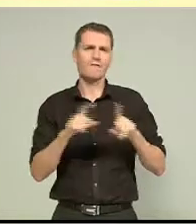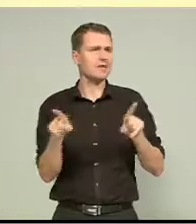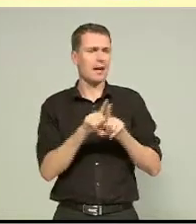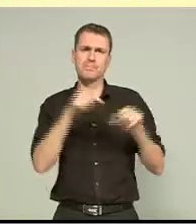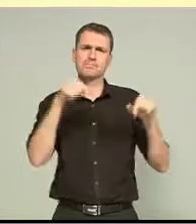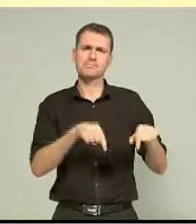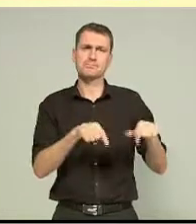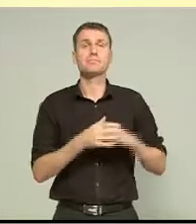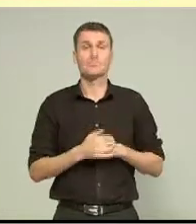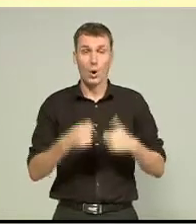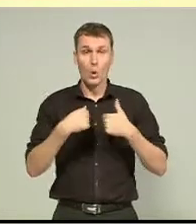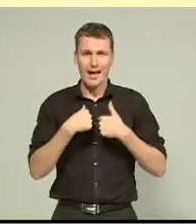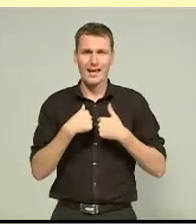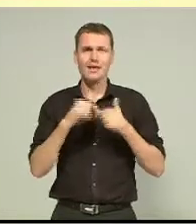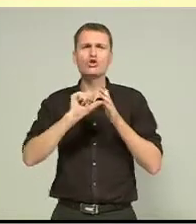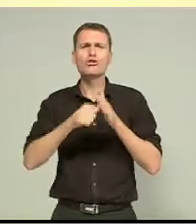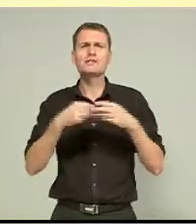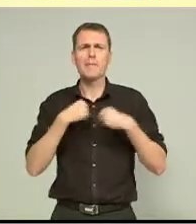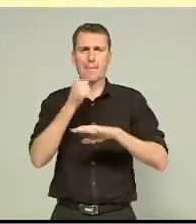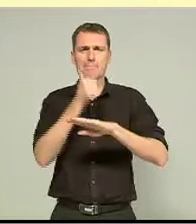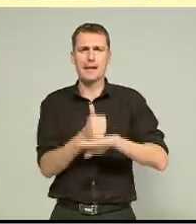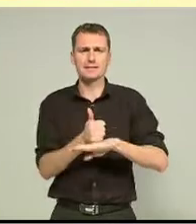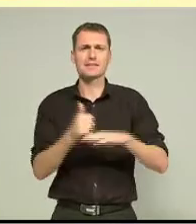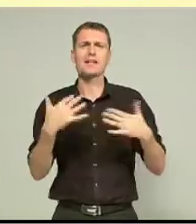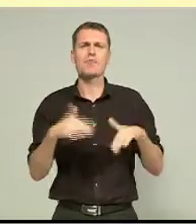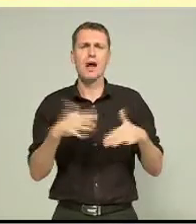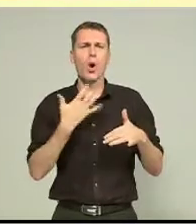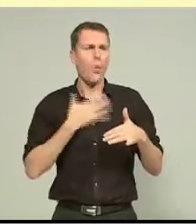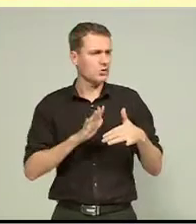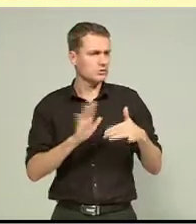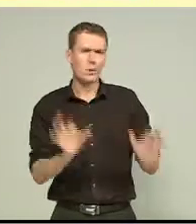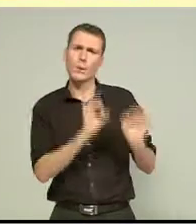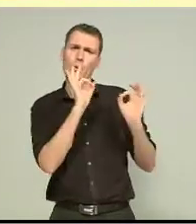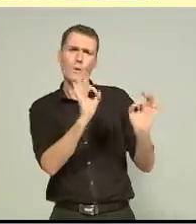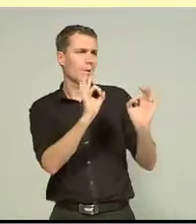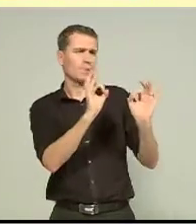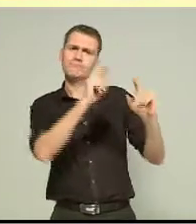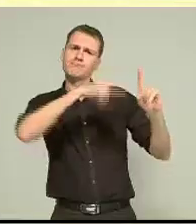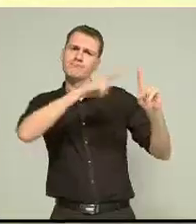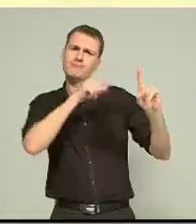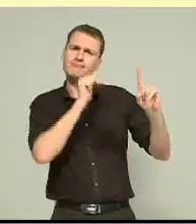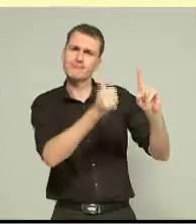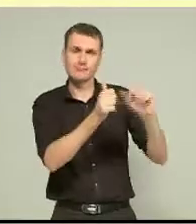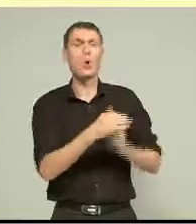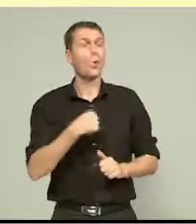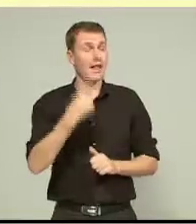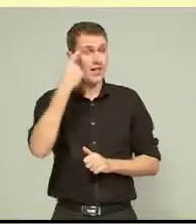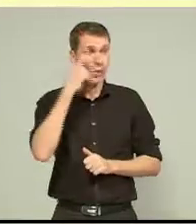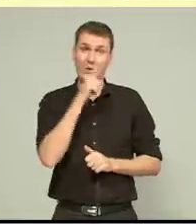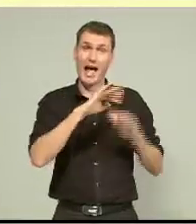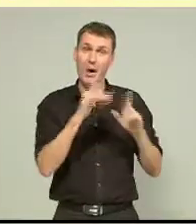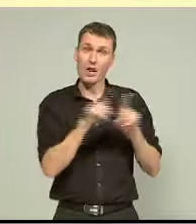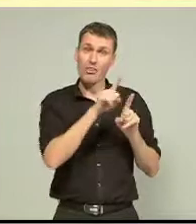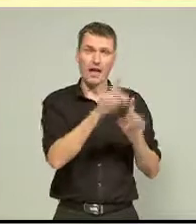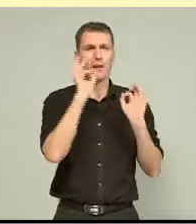We're a Canterbury-based insurer, we want to leave a legacy in Canterbury, and we thought houses of this nature were ideal. The architecturally designed